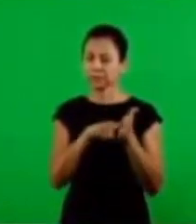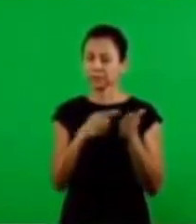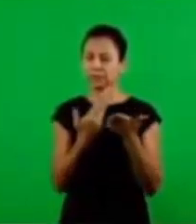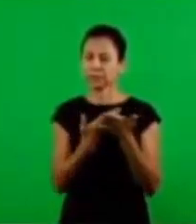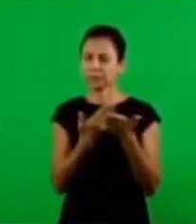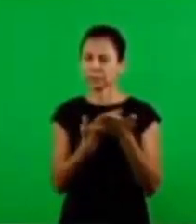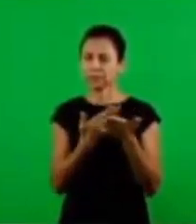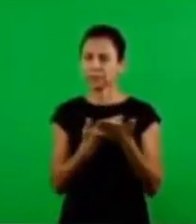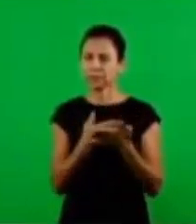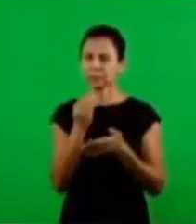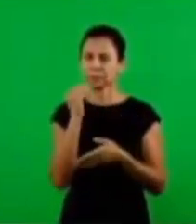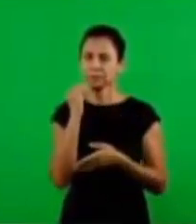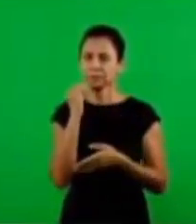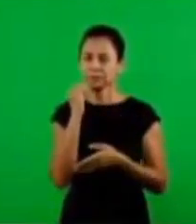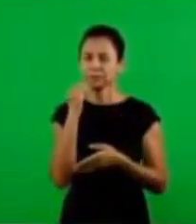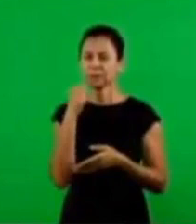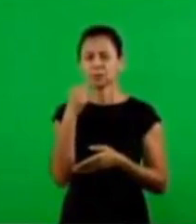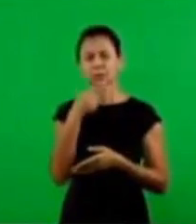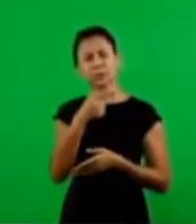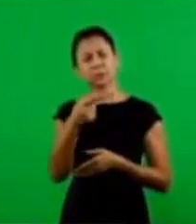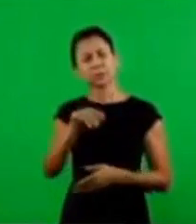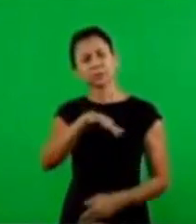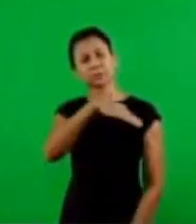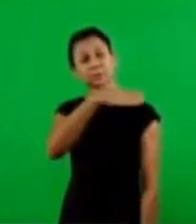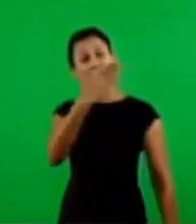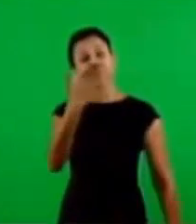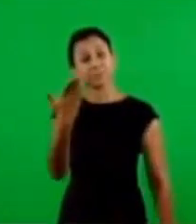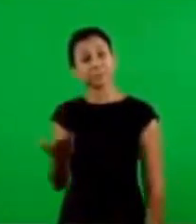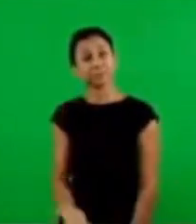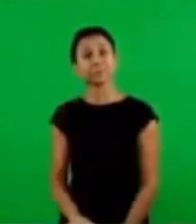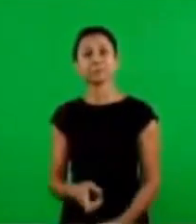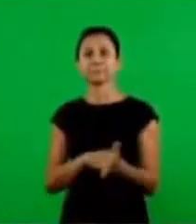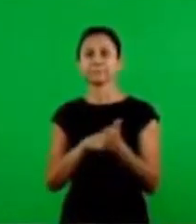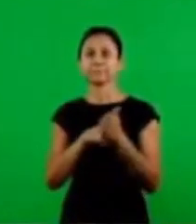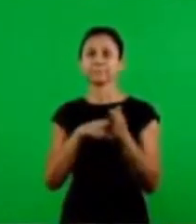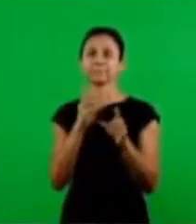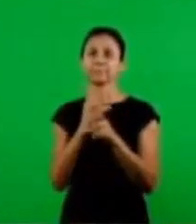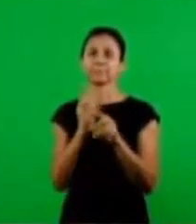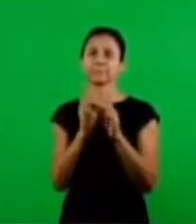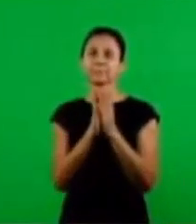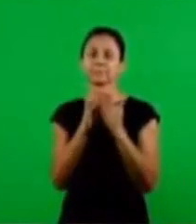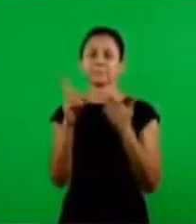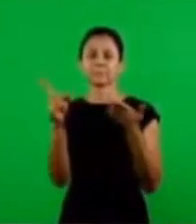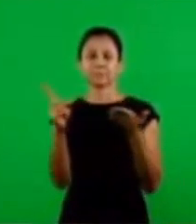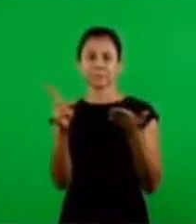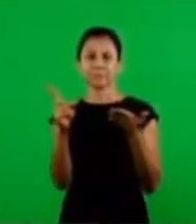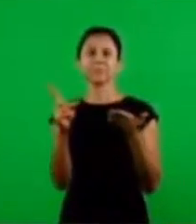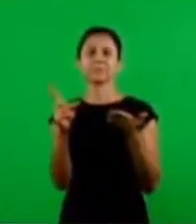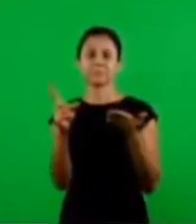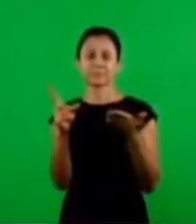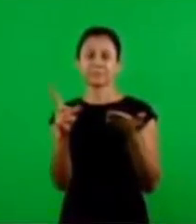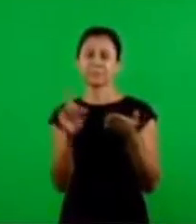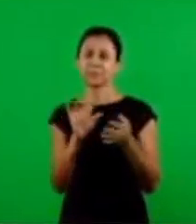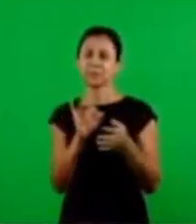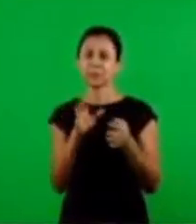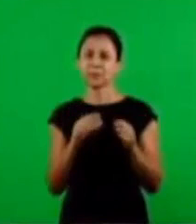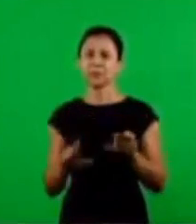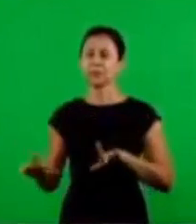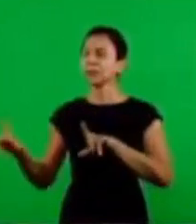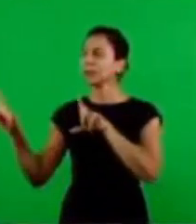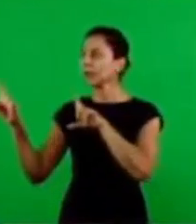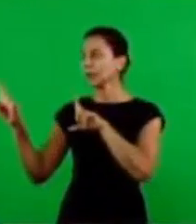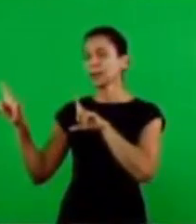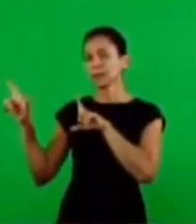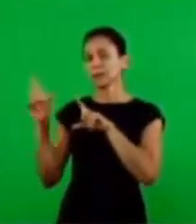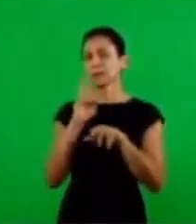brethren, have already studied. had the opportunity throughout this week to study and find in the Bible. So now we are going